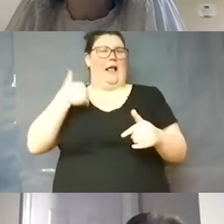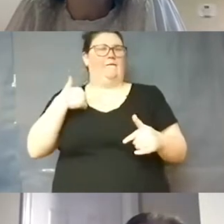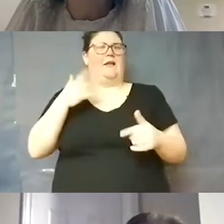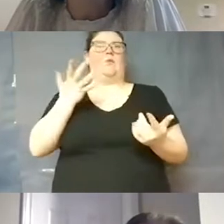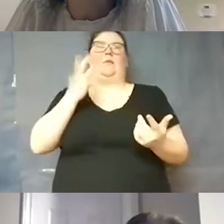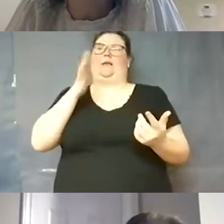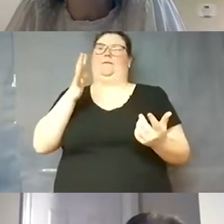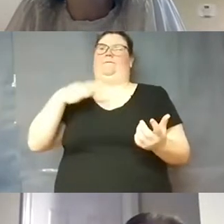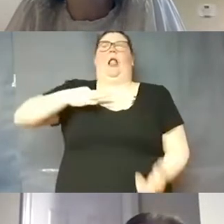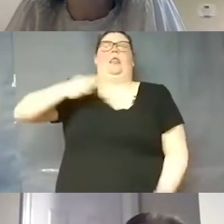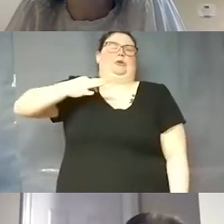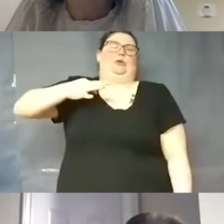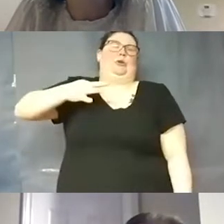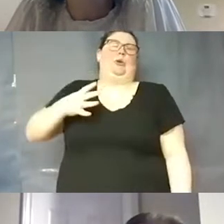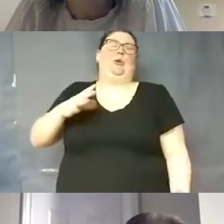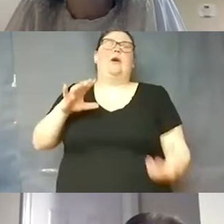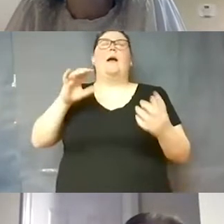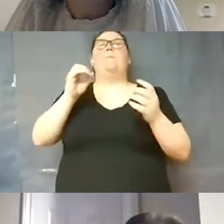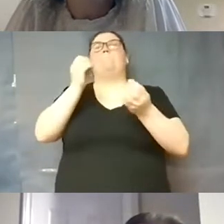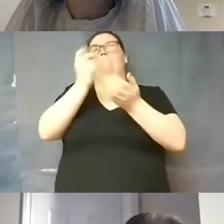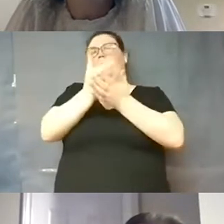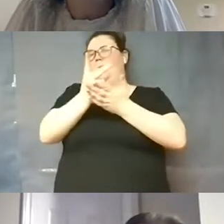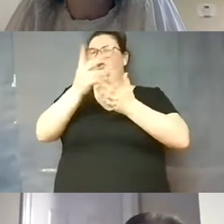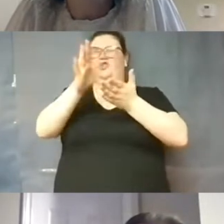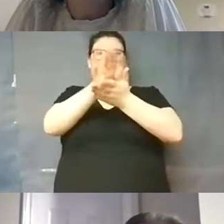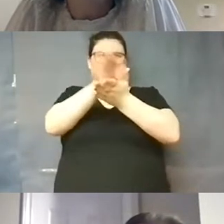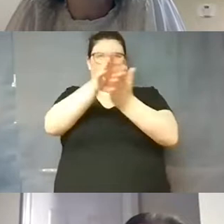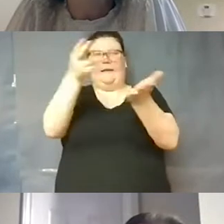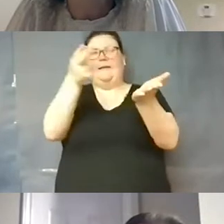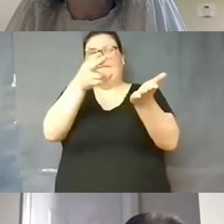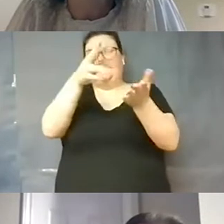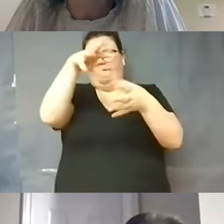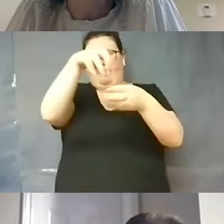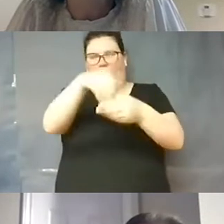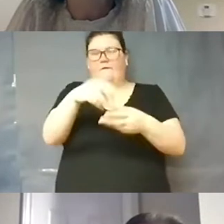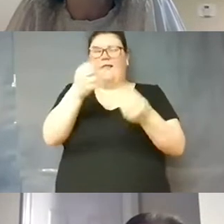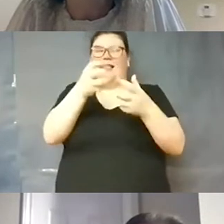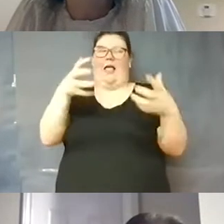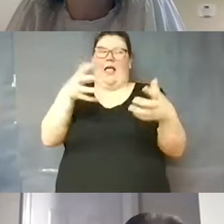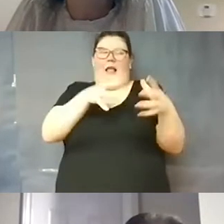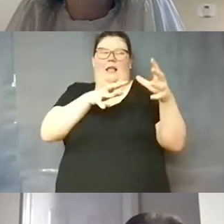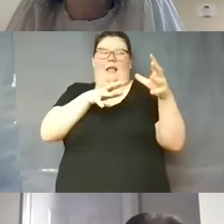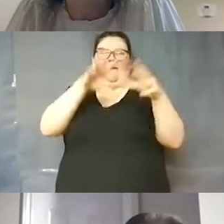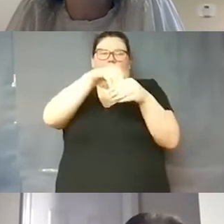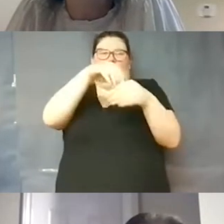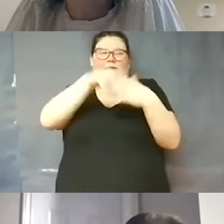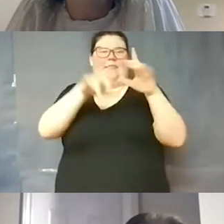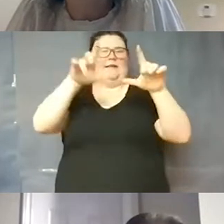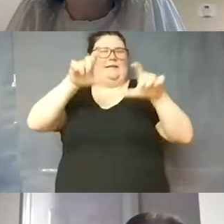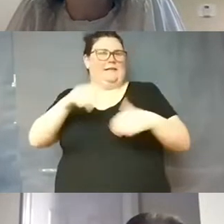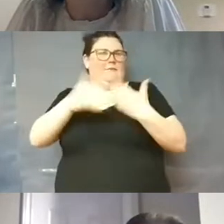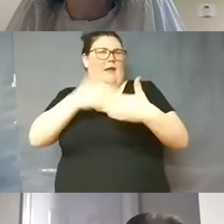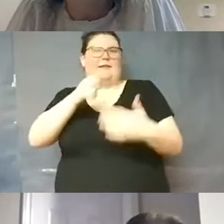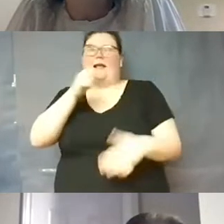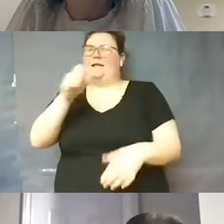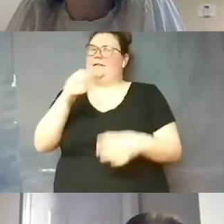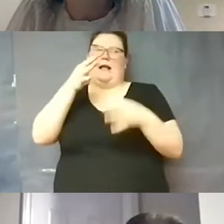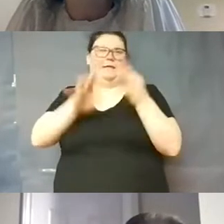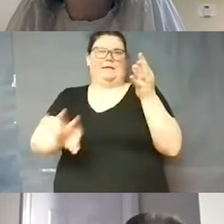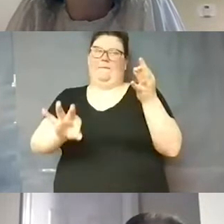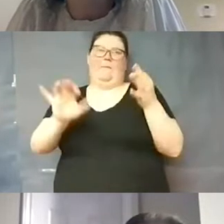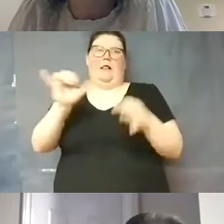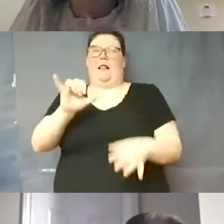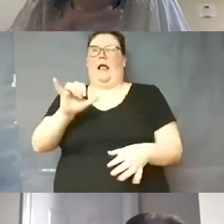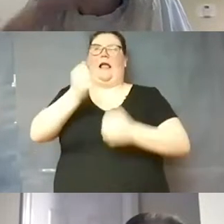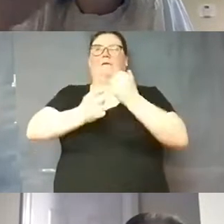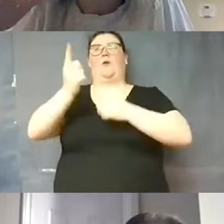voluntary there's permission slips involved um there's lots involved in the testing process it's very complicated it's not as simple as everybody just testing on